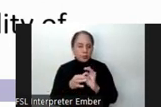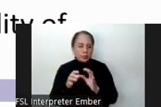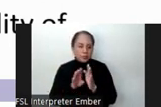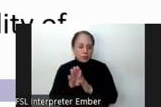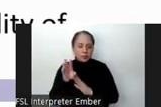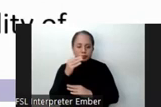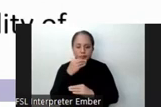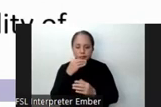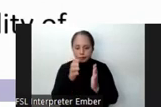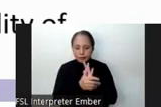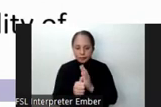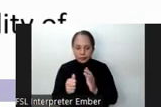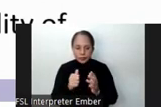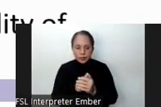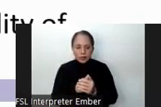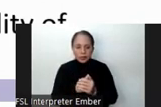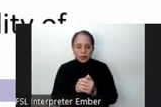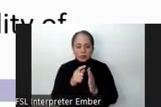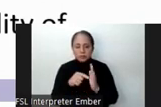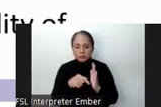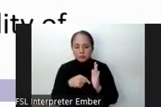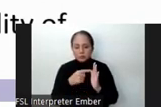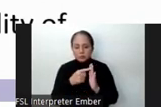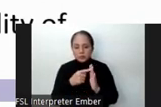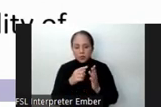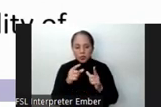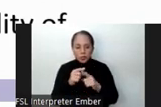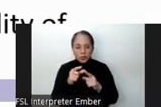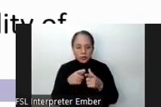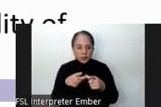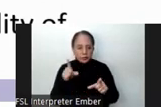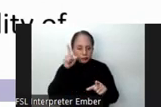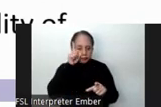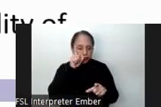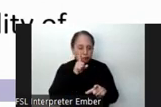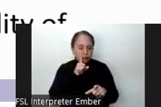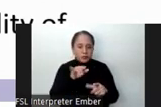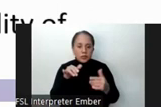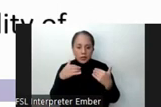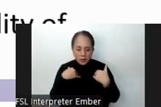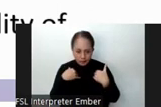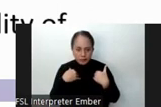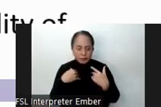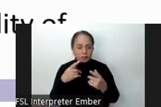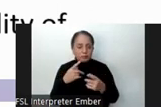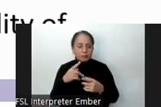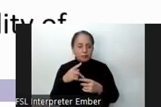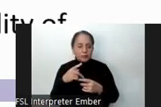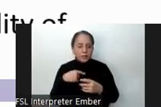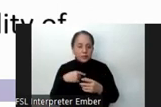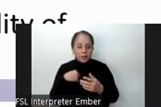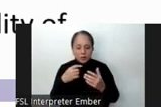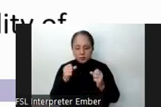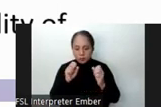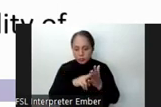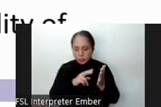skills, particularly phonological awareness and word reading fluency. It also states that proficiency in reading ability in